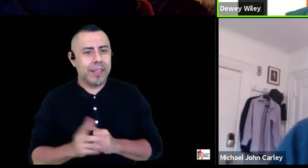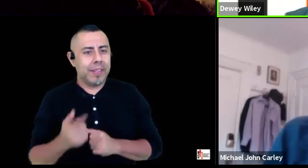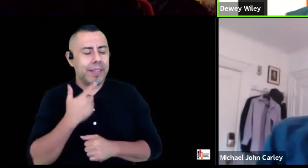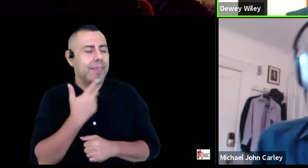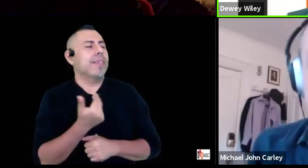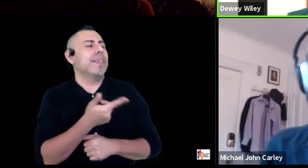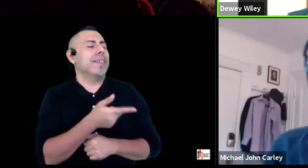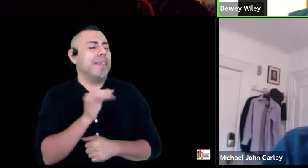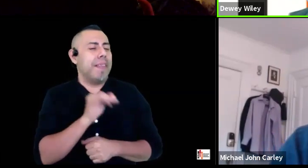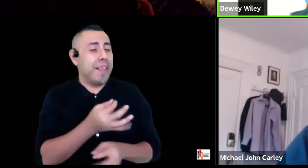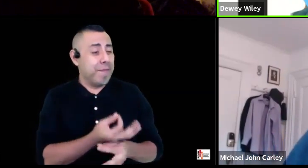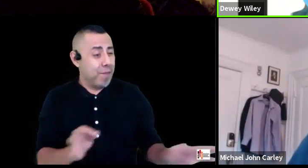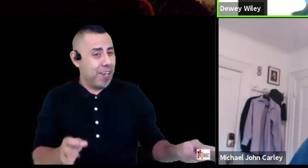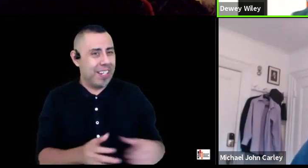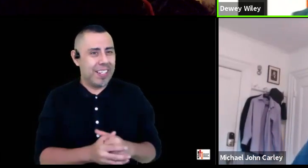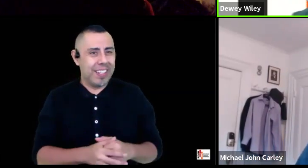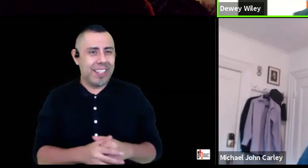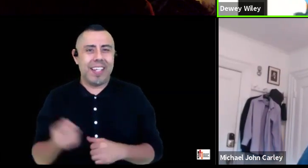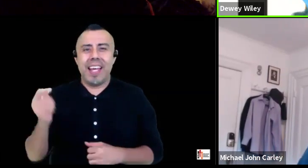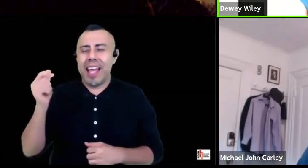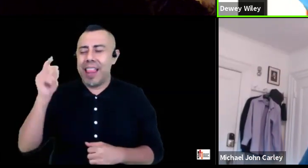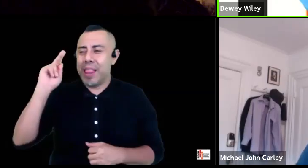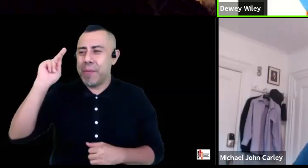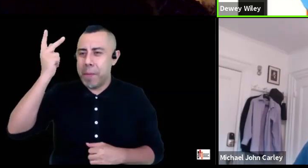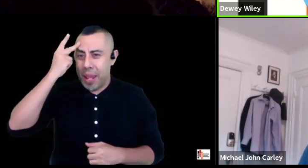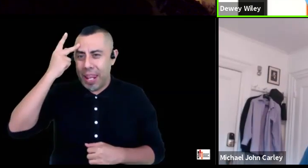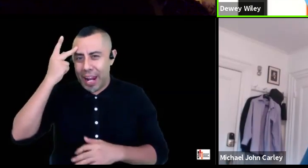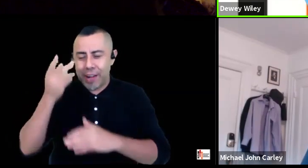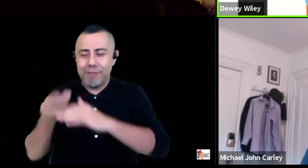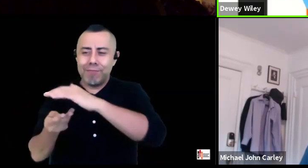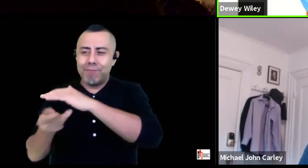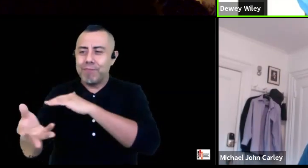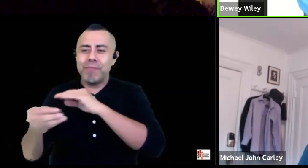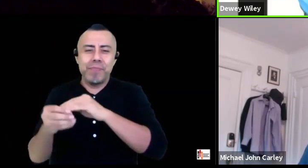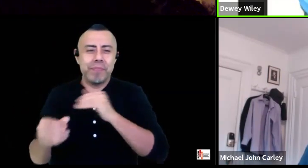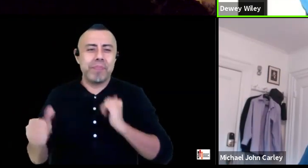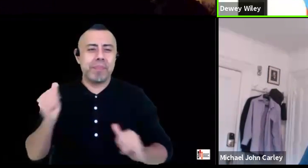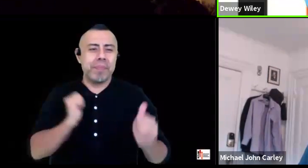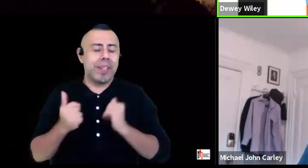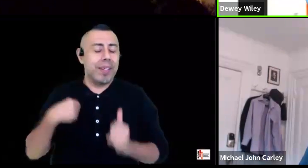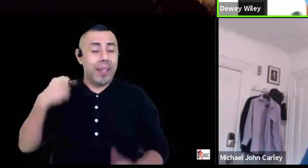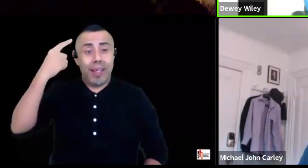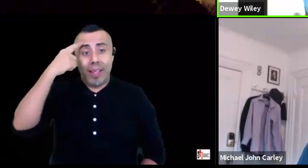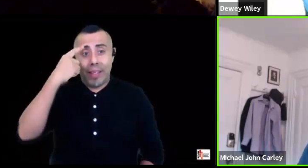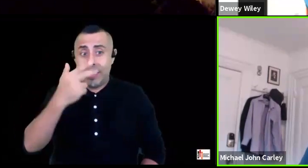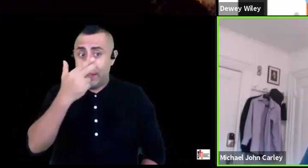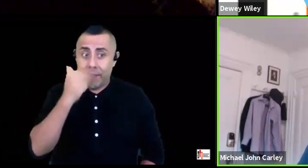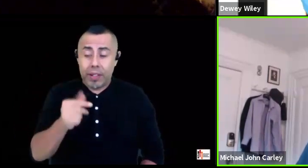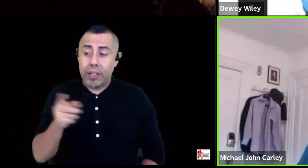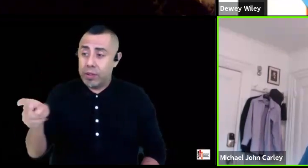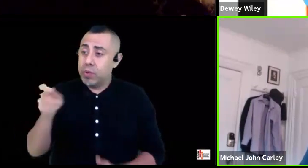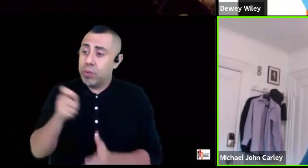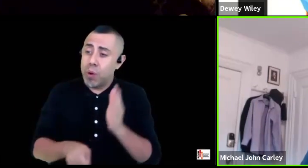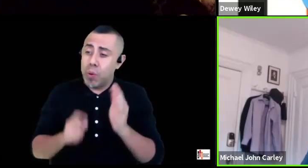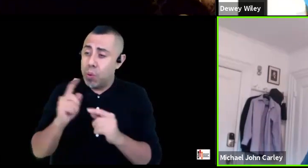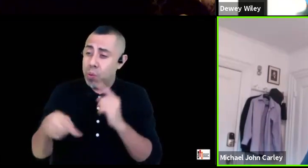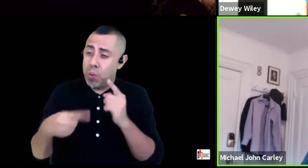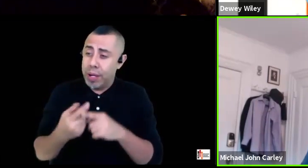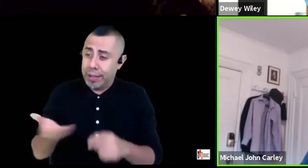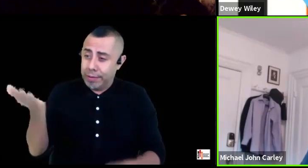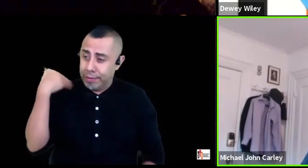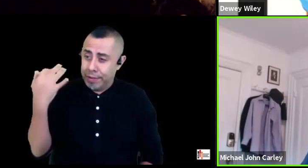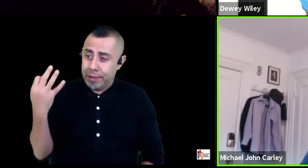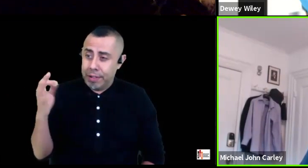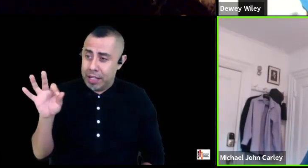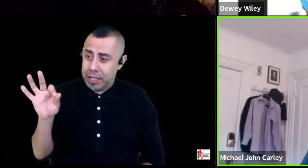yeah a little political messaging that it's so funny to me because you wrote this what in 1990 yeah yeah well you know it was